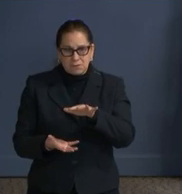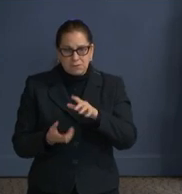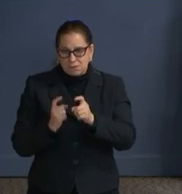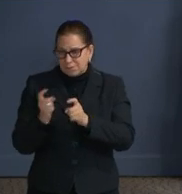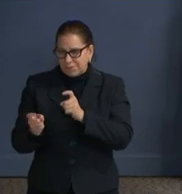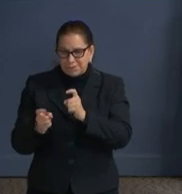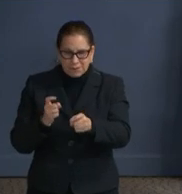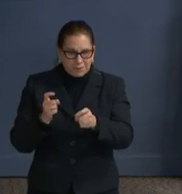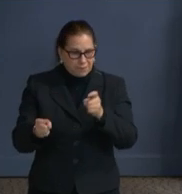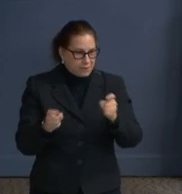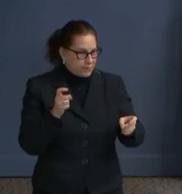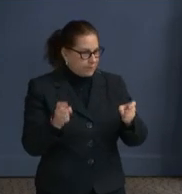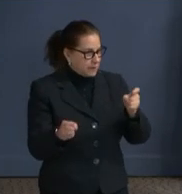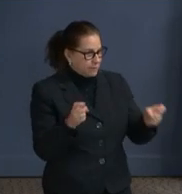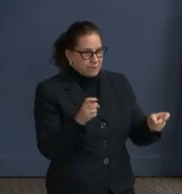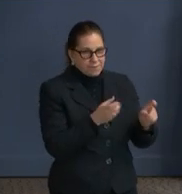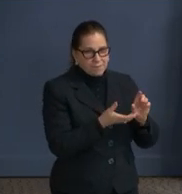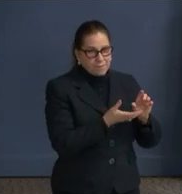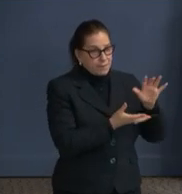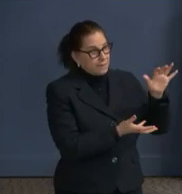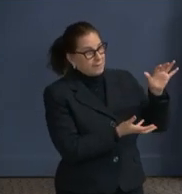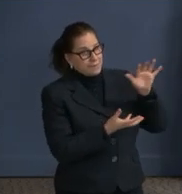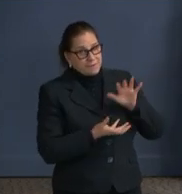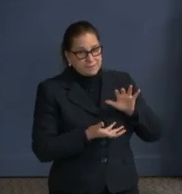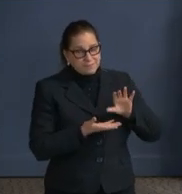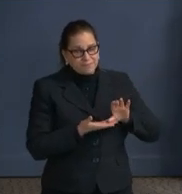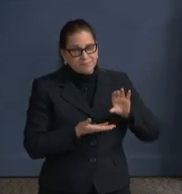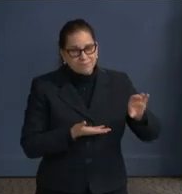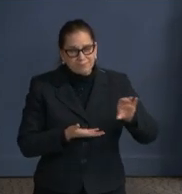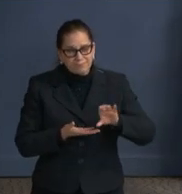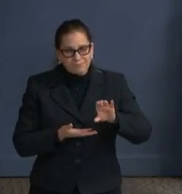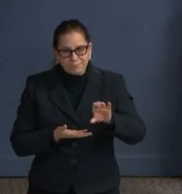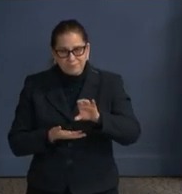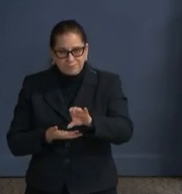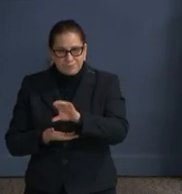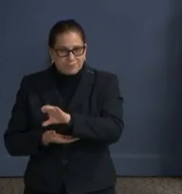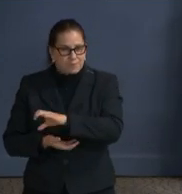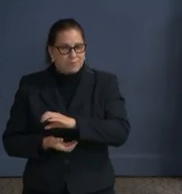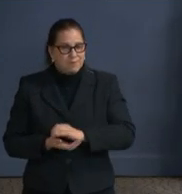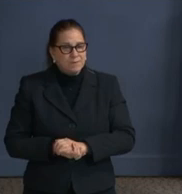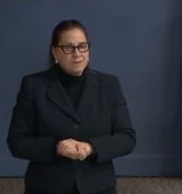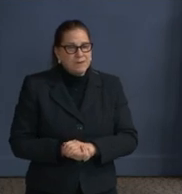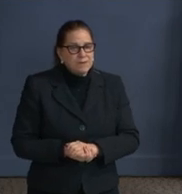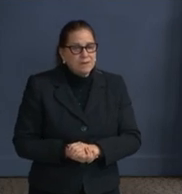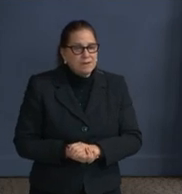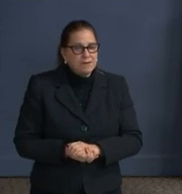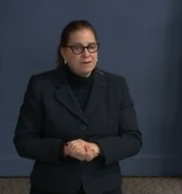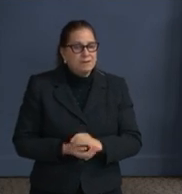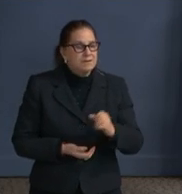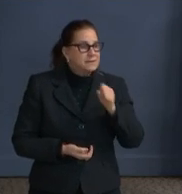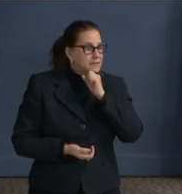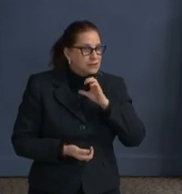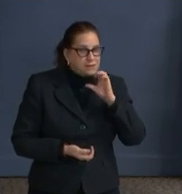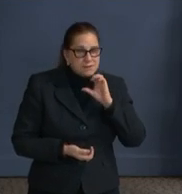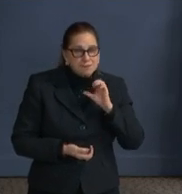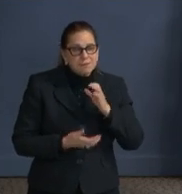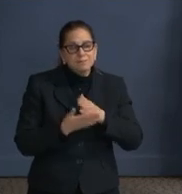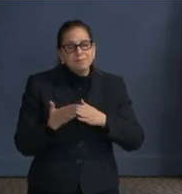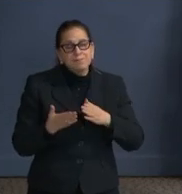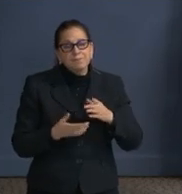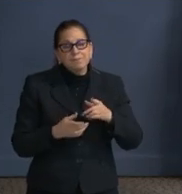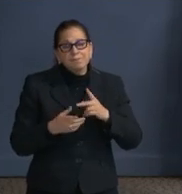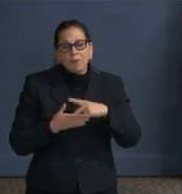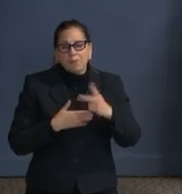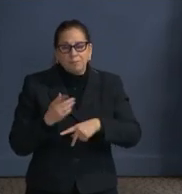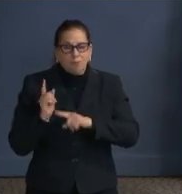clinics that go to on-site senior residential properties that are for low-income residents who are receiving housing from the